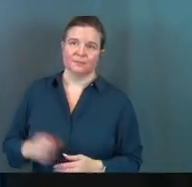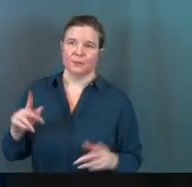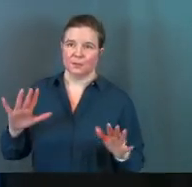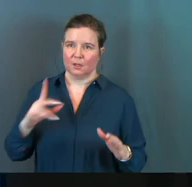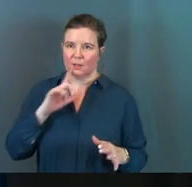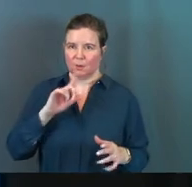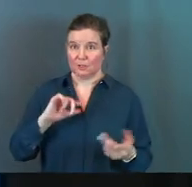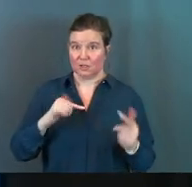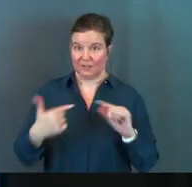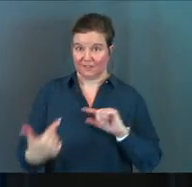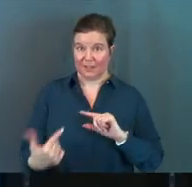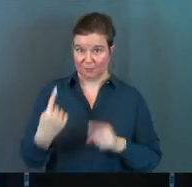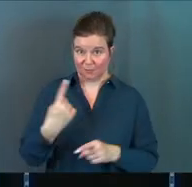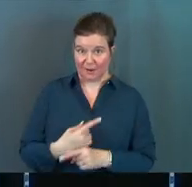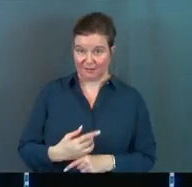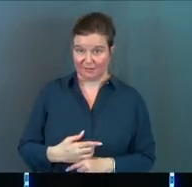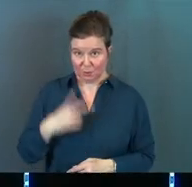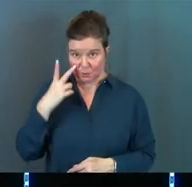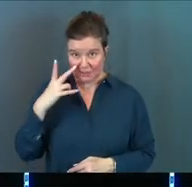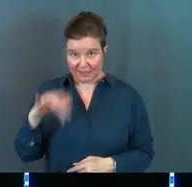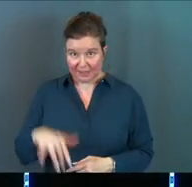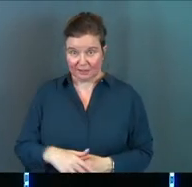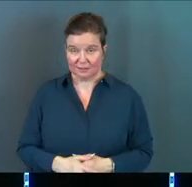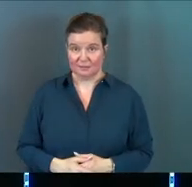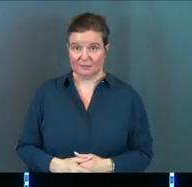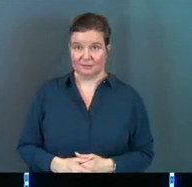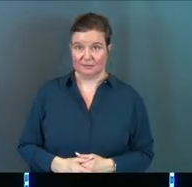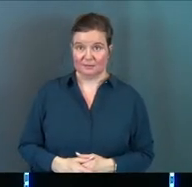Okay, so there's the flip, right? Did you see it?